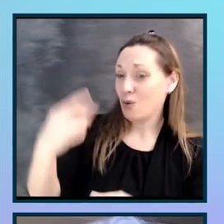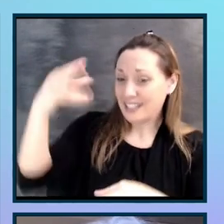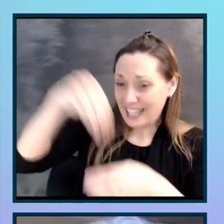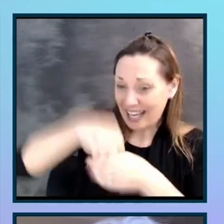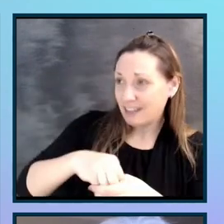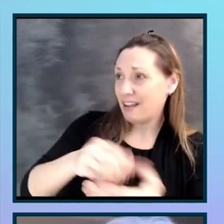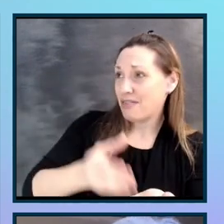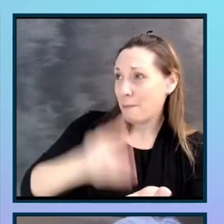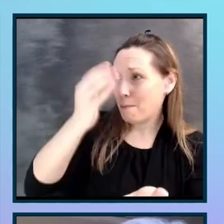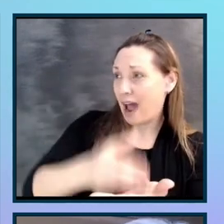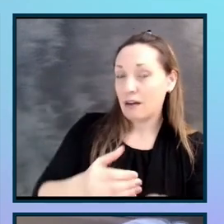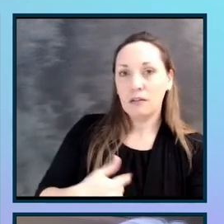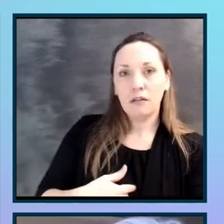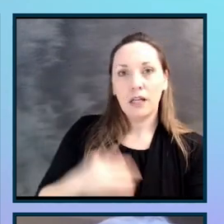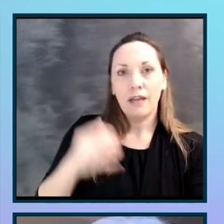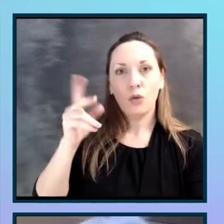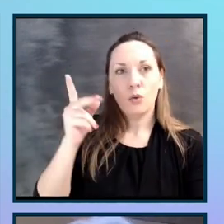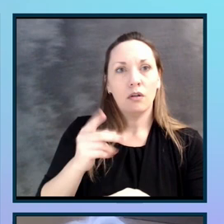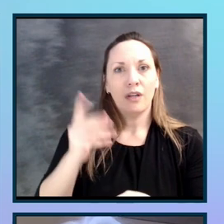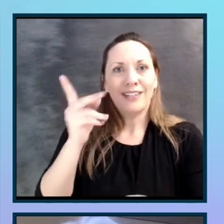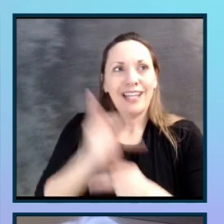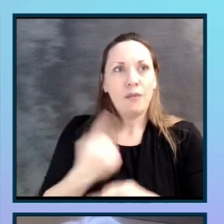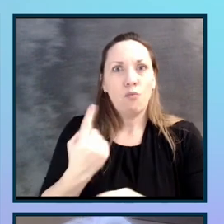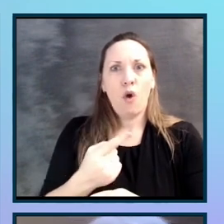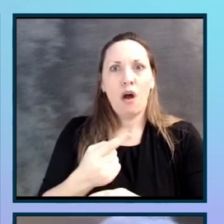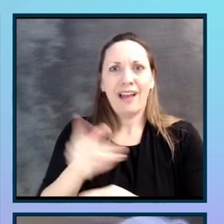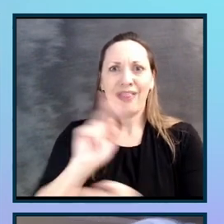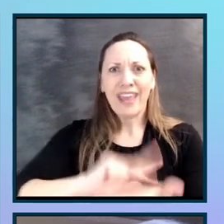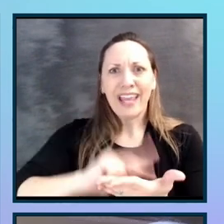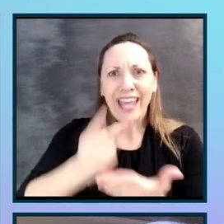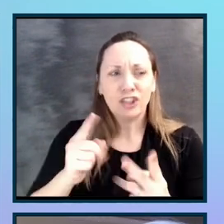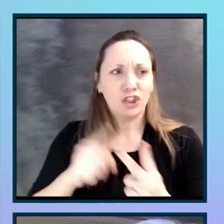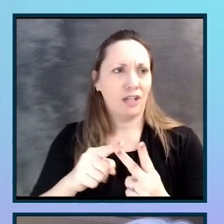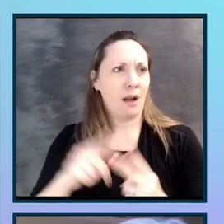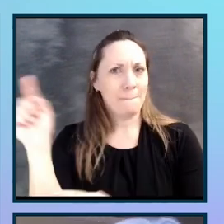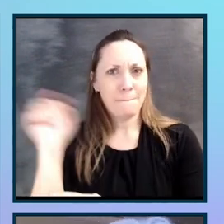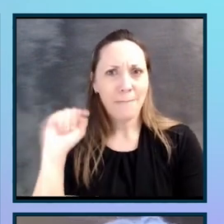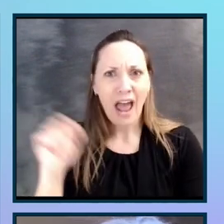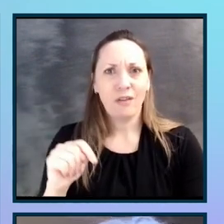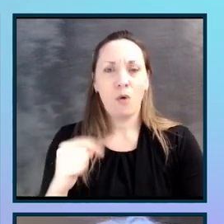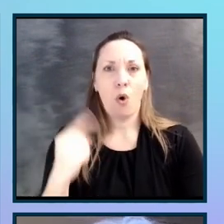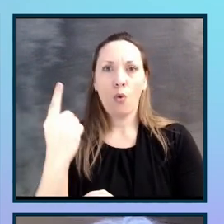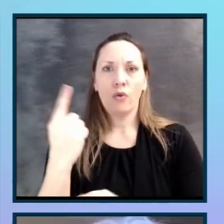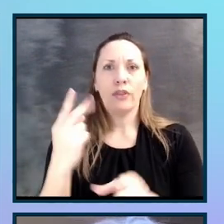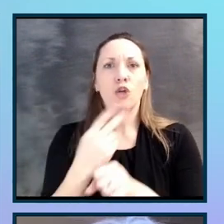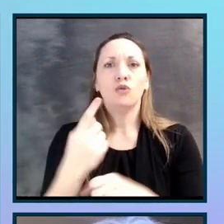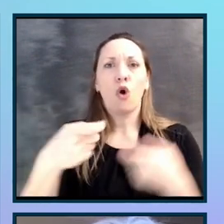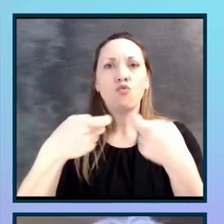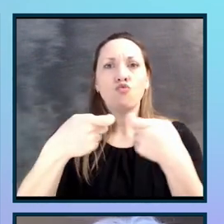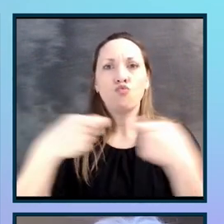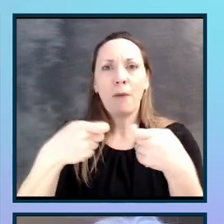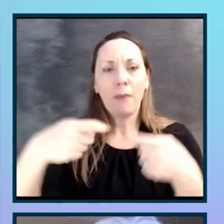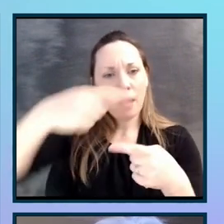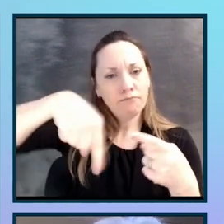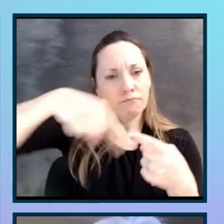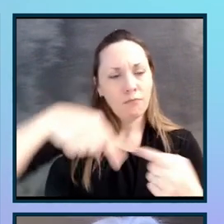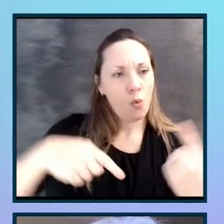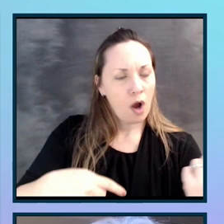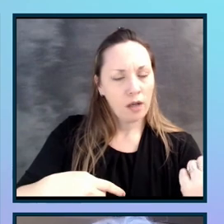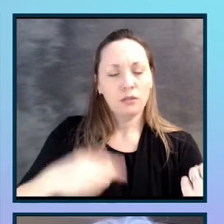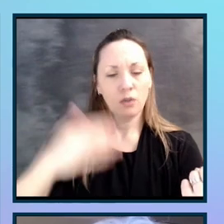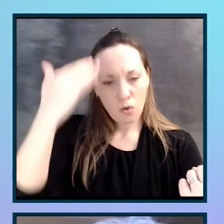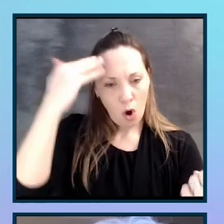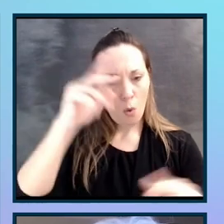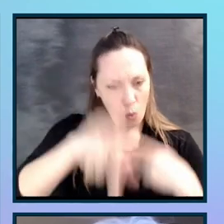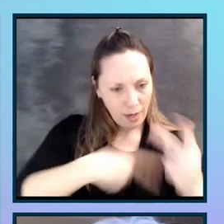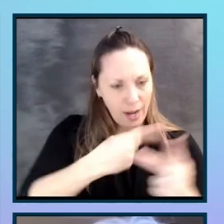put one bottle in the kitchen, one in the bathroom, rubber band on one, two rubber bands on another. And because we were able to form the